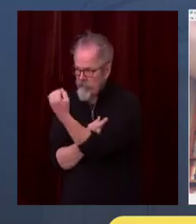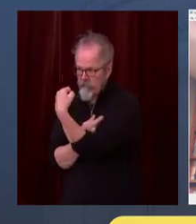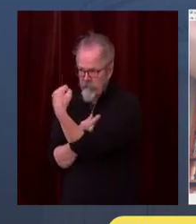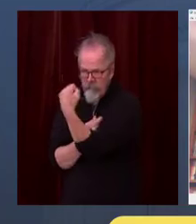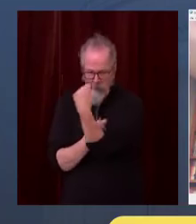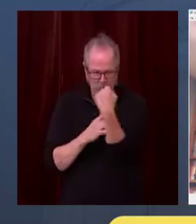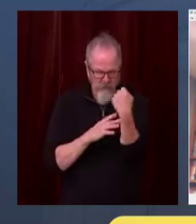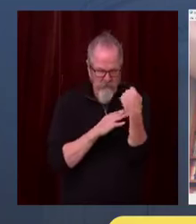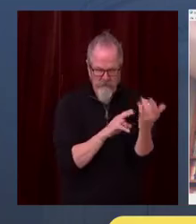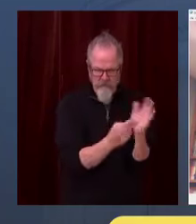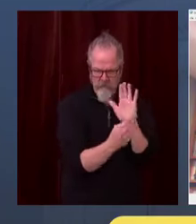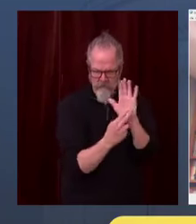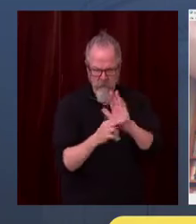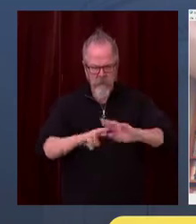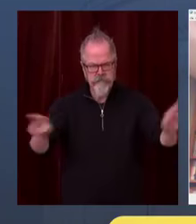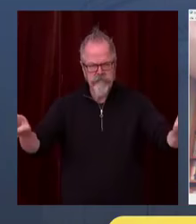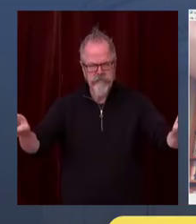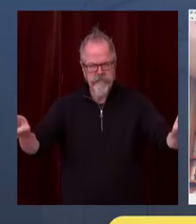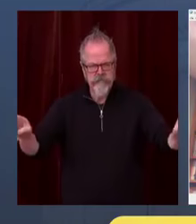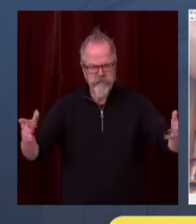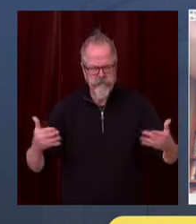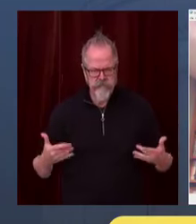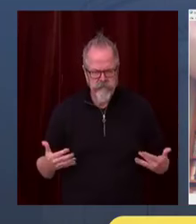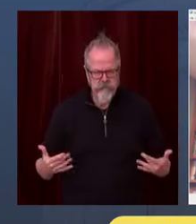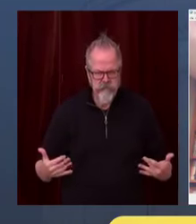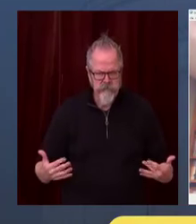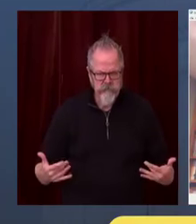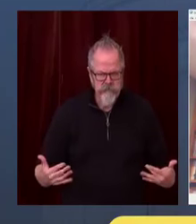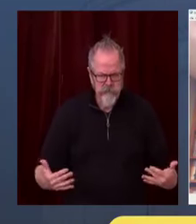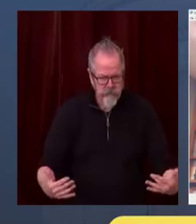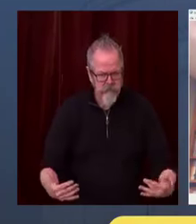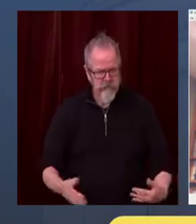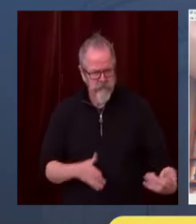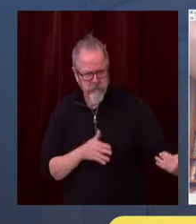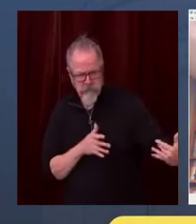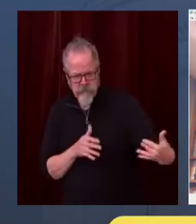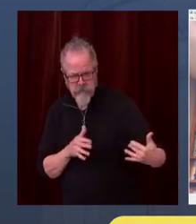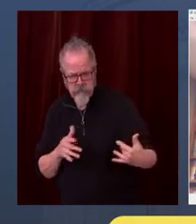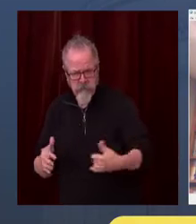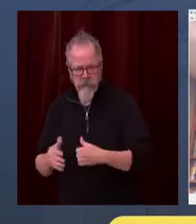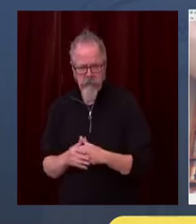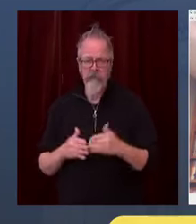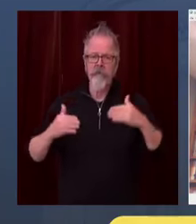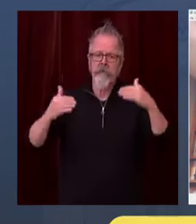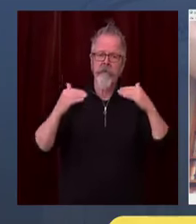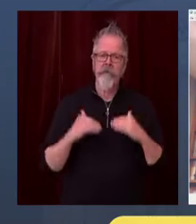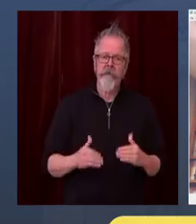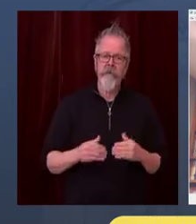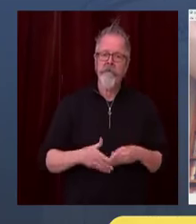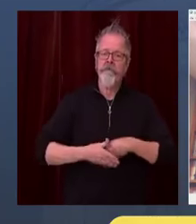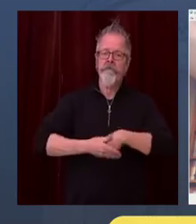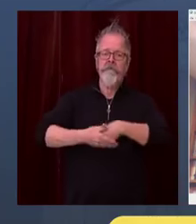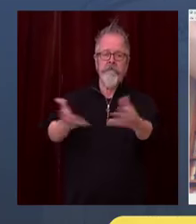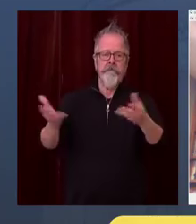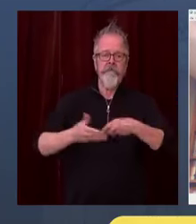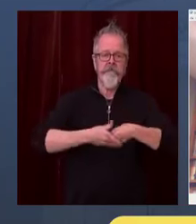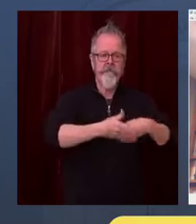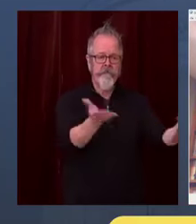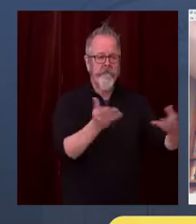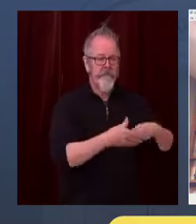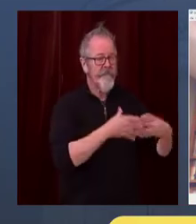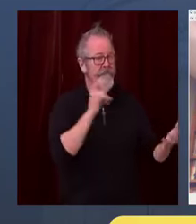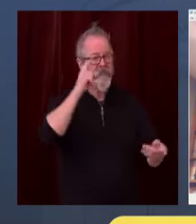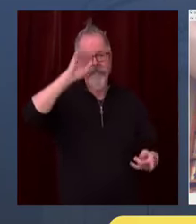And then in terms of the actual distribution, you know, the federal government is contracting with like major